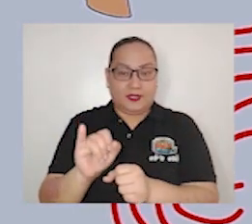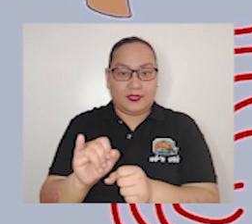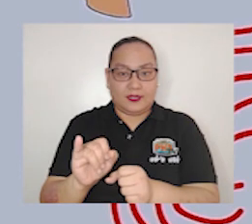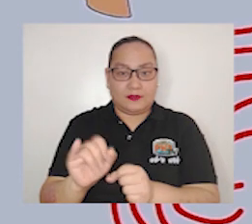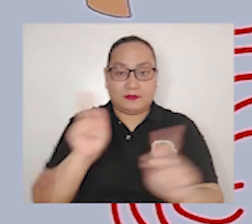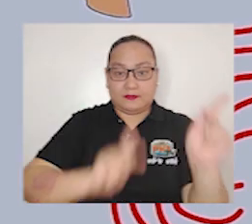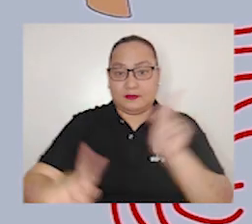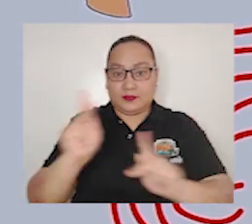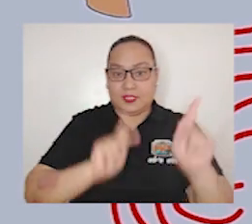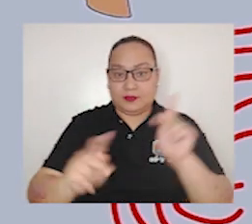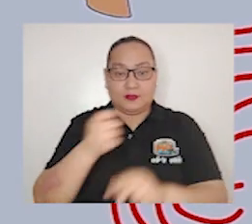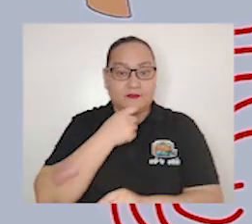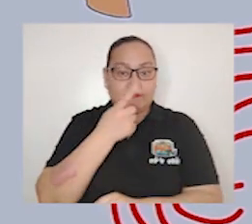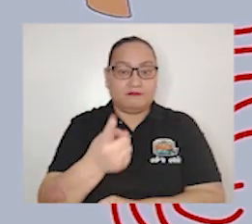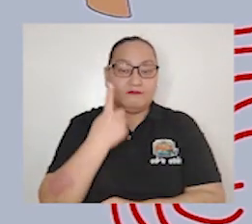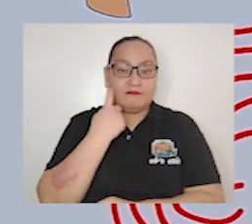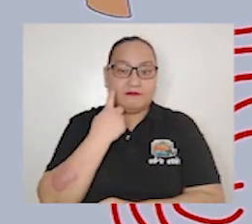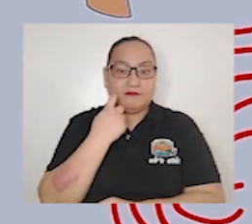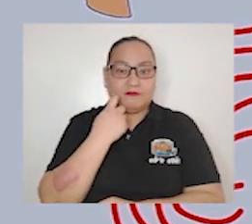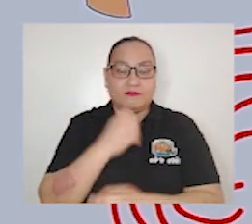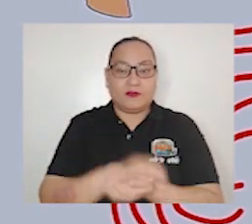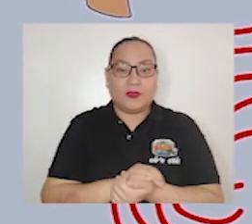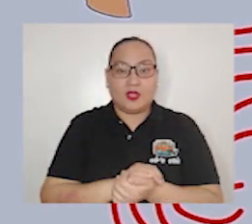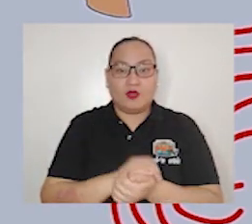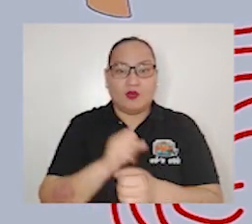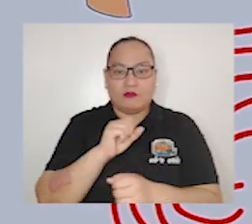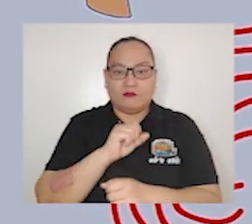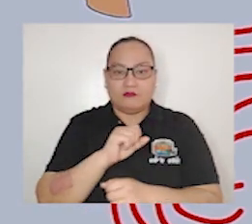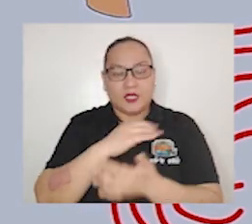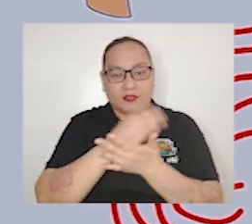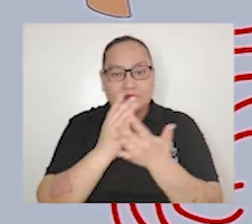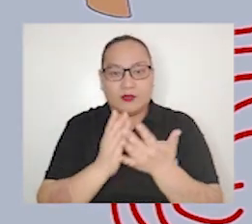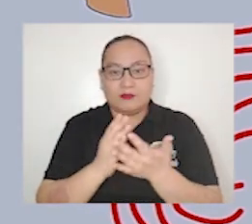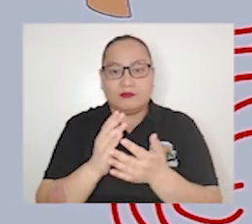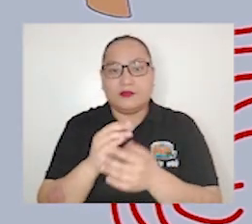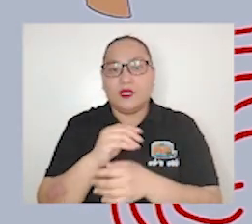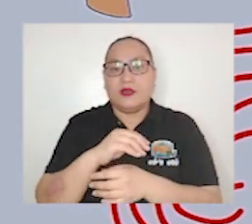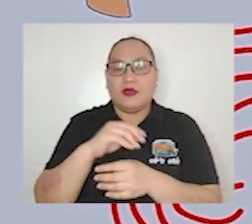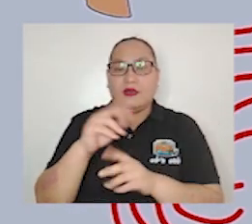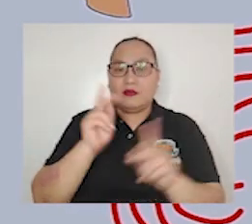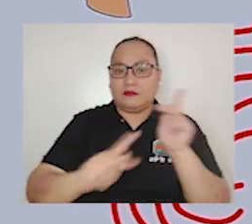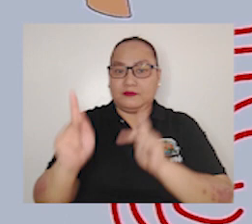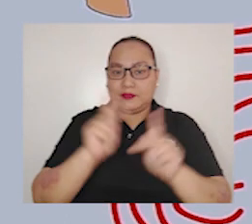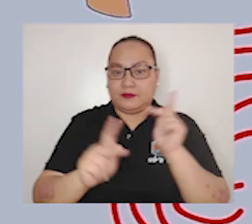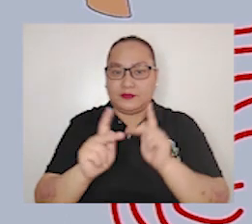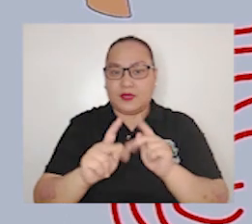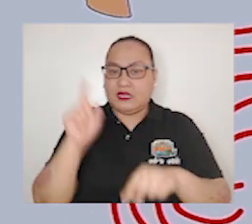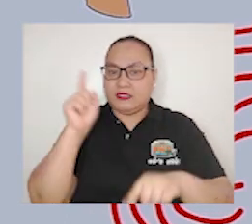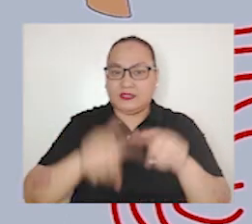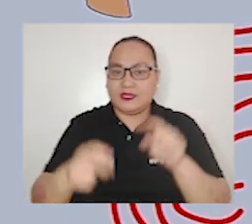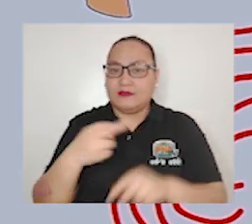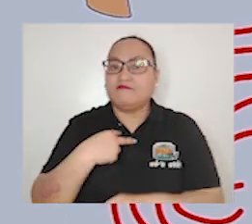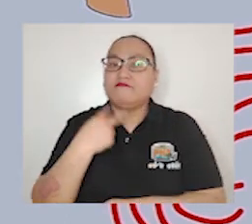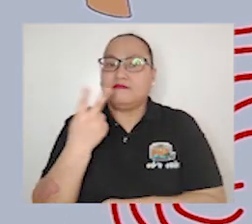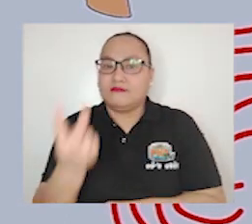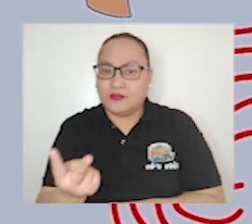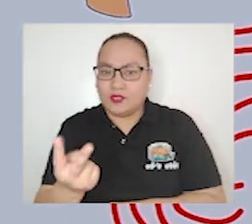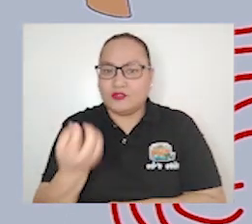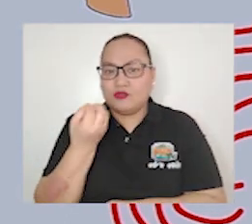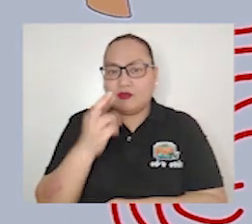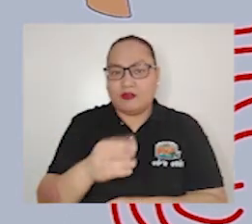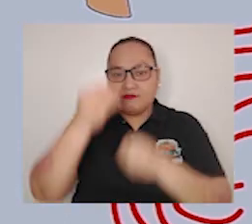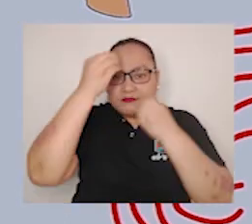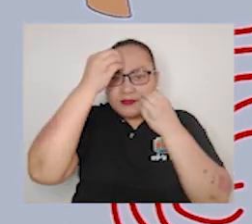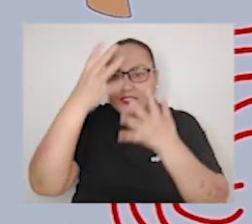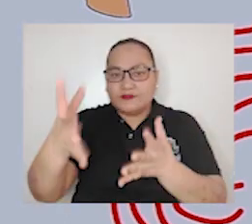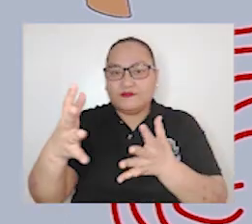as I mentioned a while ago that majority of the people cannot voice out their opinion of the world or tell the